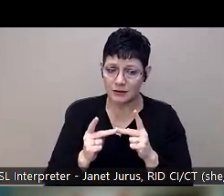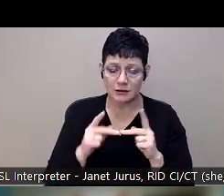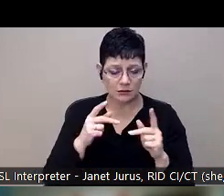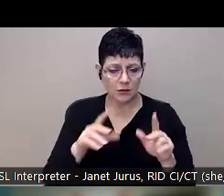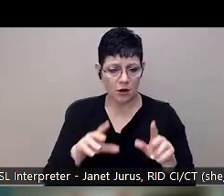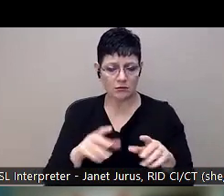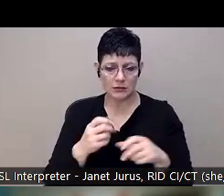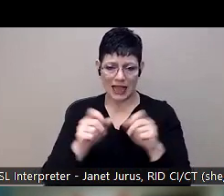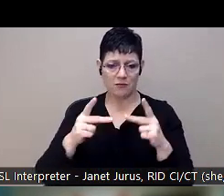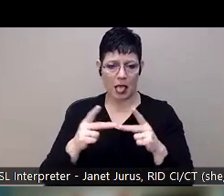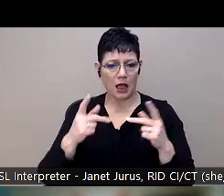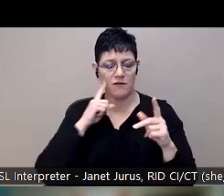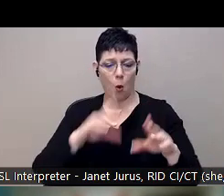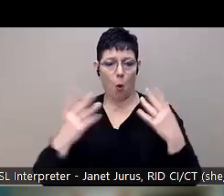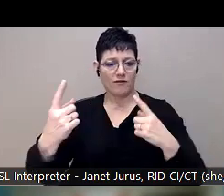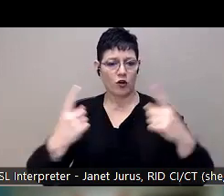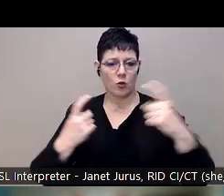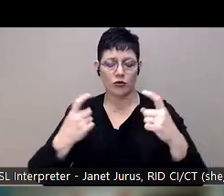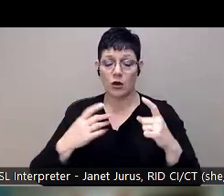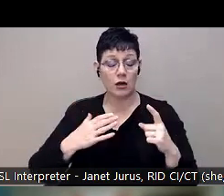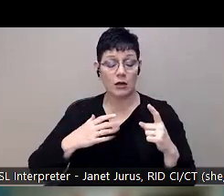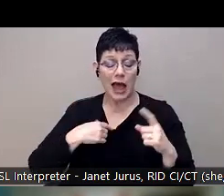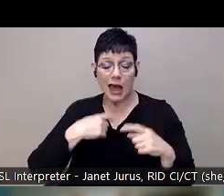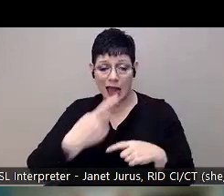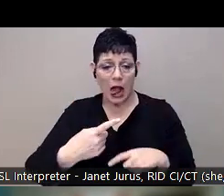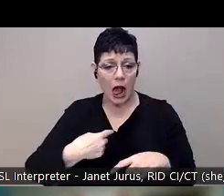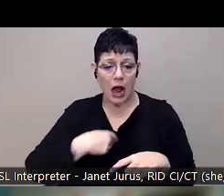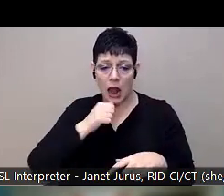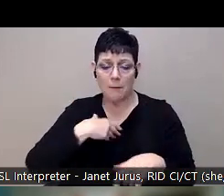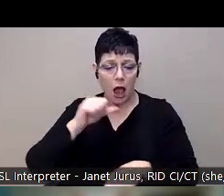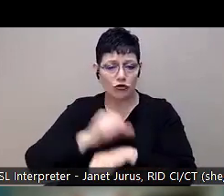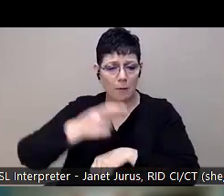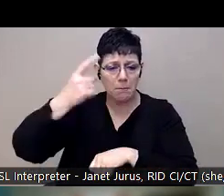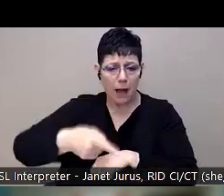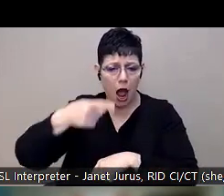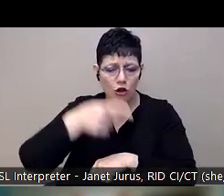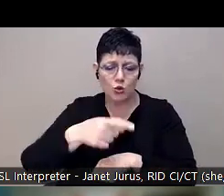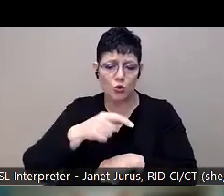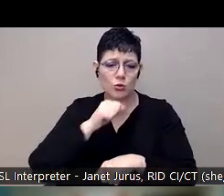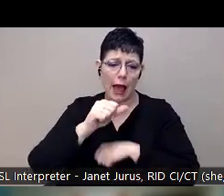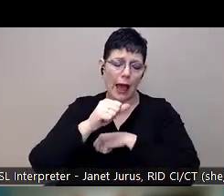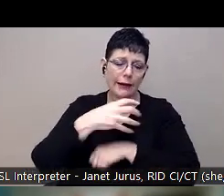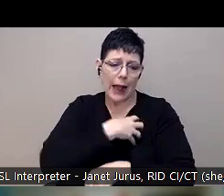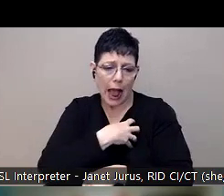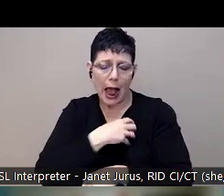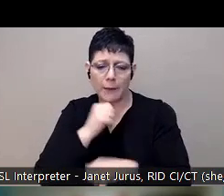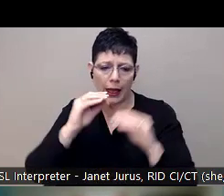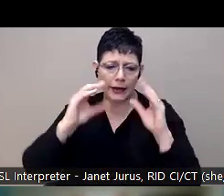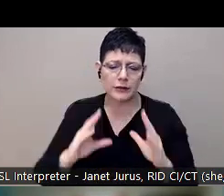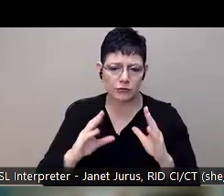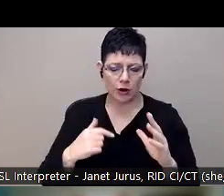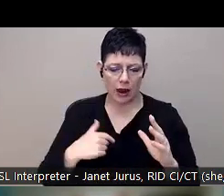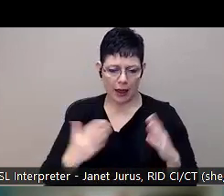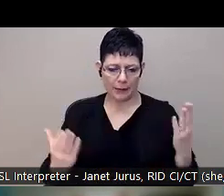regularly, like, I'm not here to get you in trouble. I'm not a cop. I'm not a teacher. I'm here to give you an opportunity to ask questions,